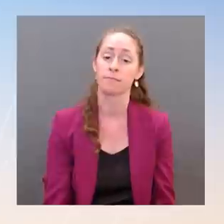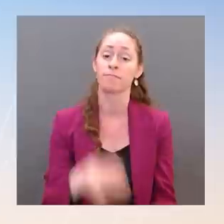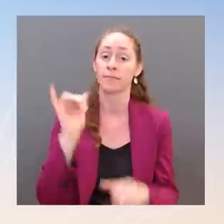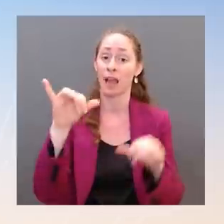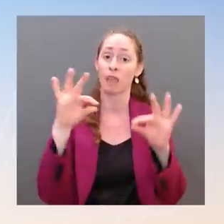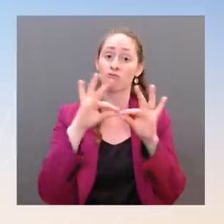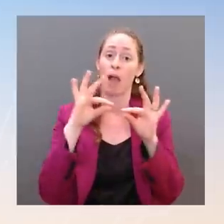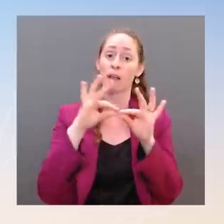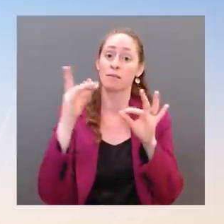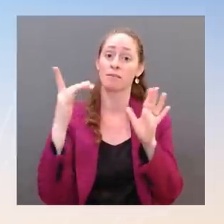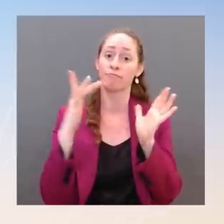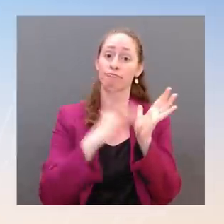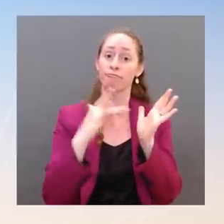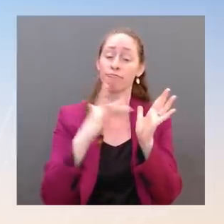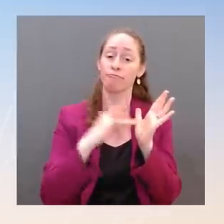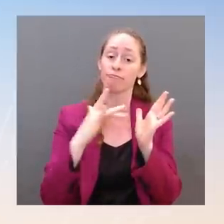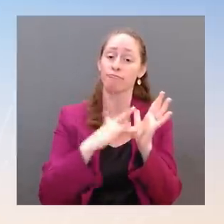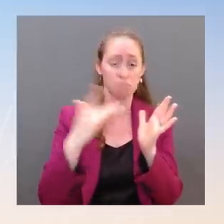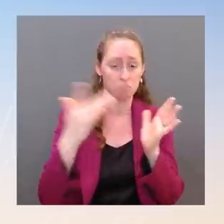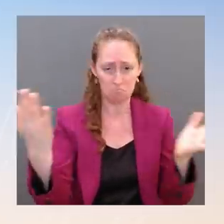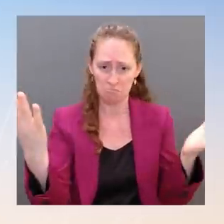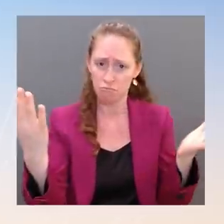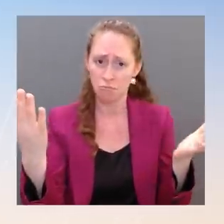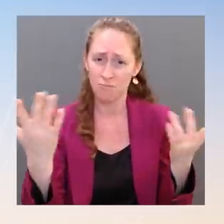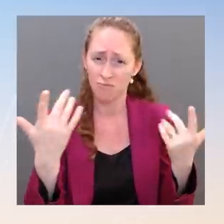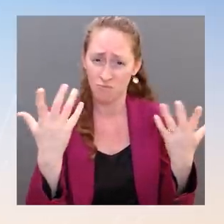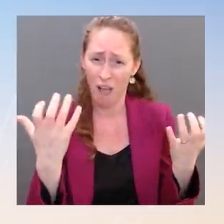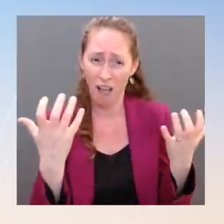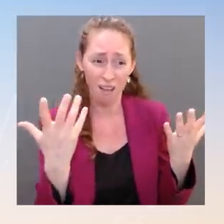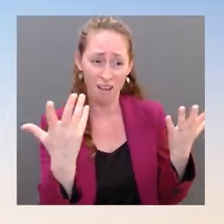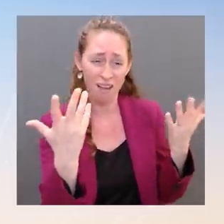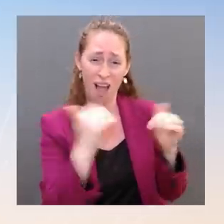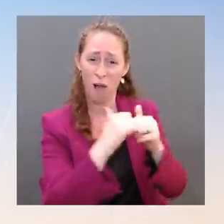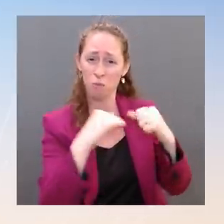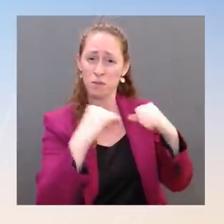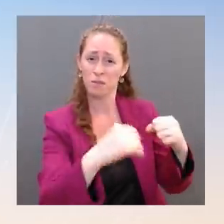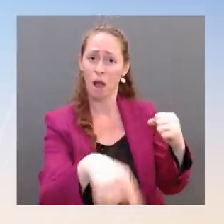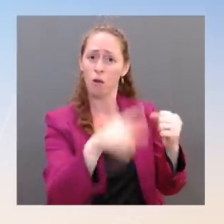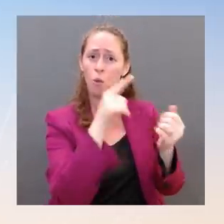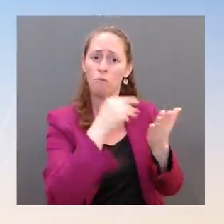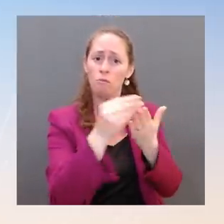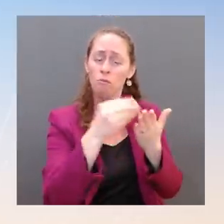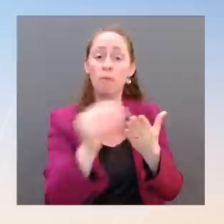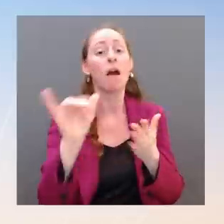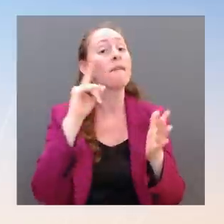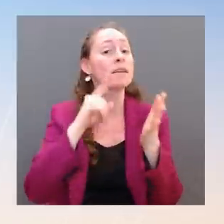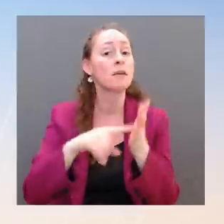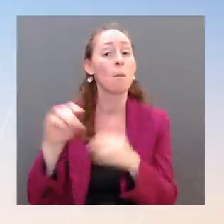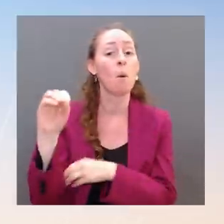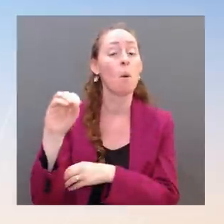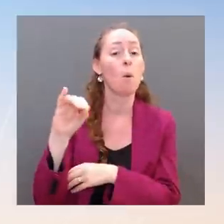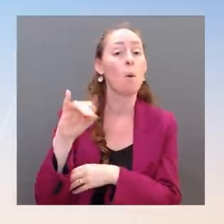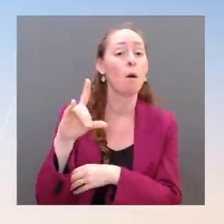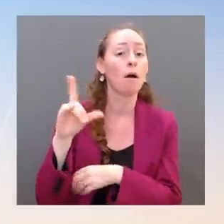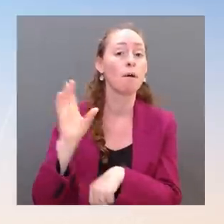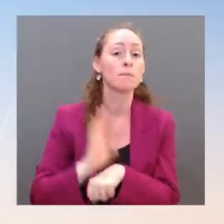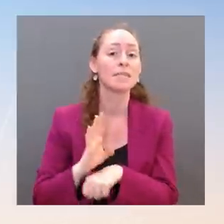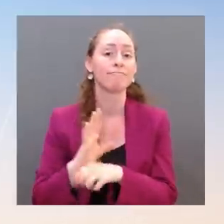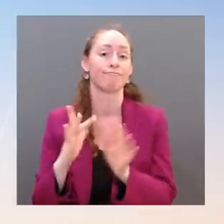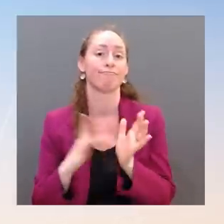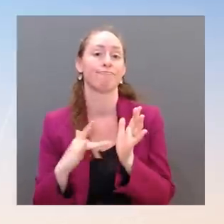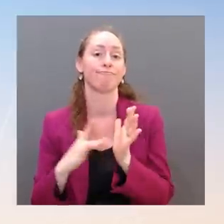protect consumers and to make sure that oil companies aren't taking advantage of Putin's war and are competing fairly.